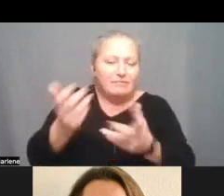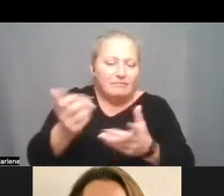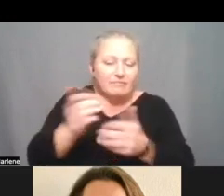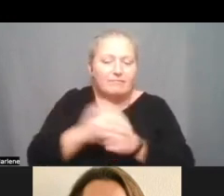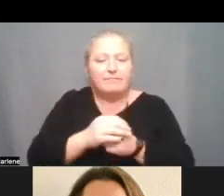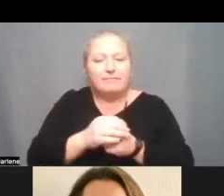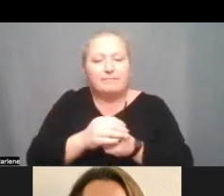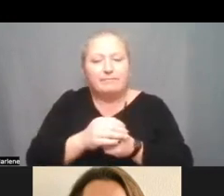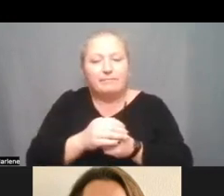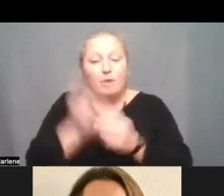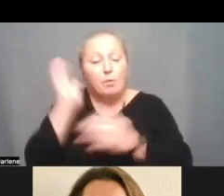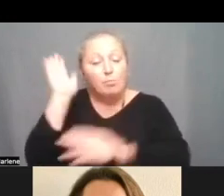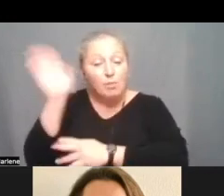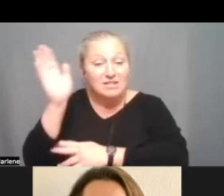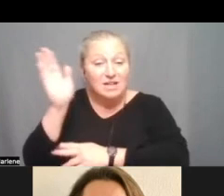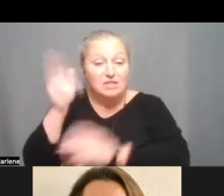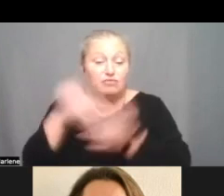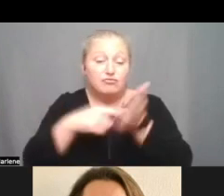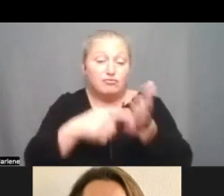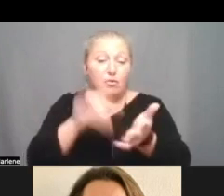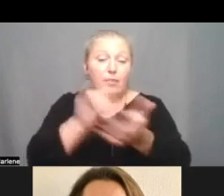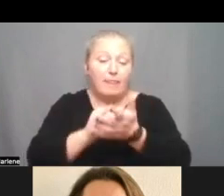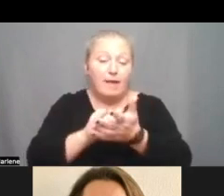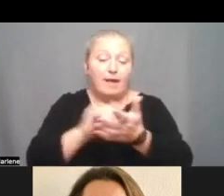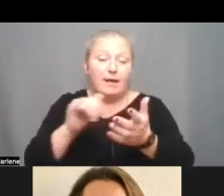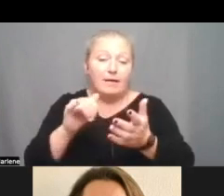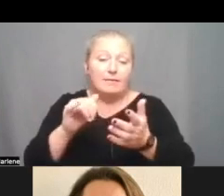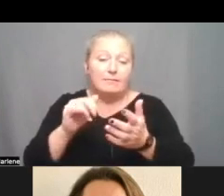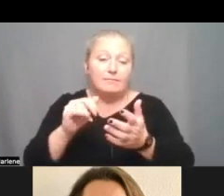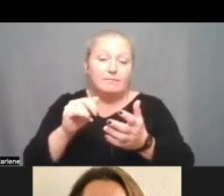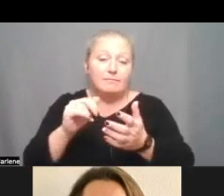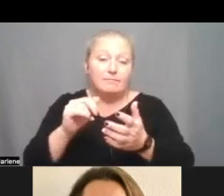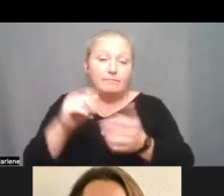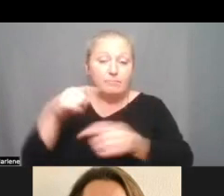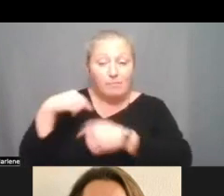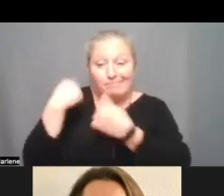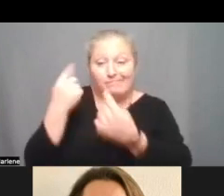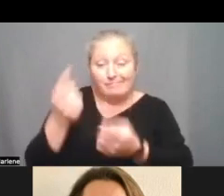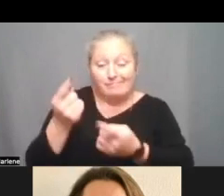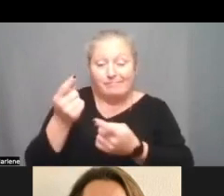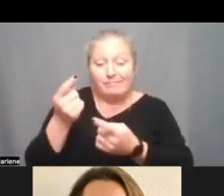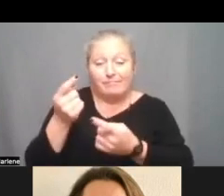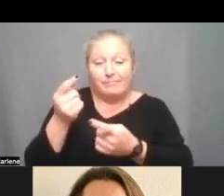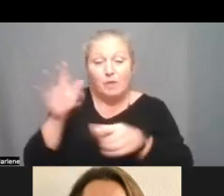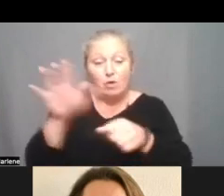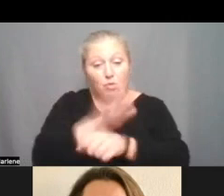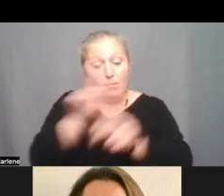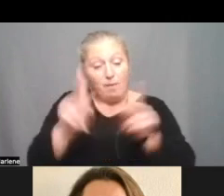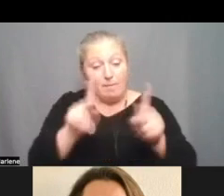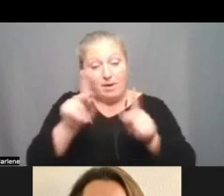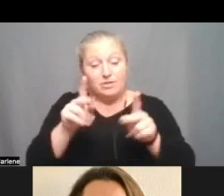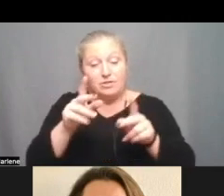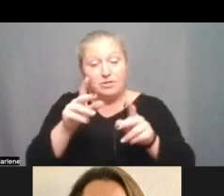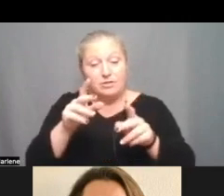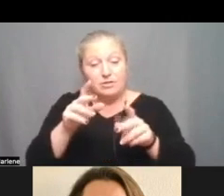The presentation indicates and shows that over time. The total population and the